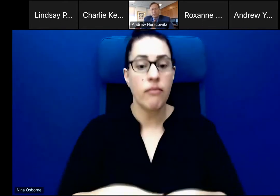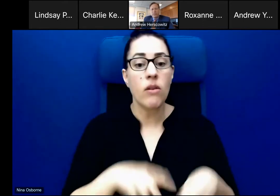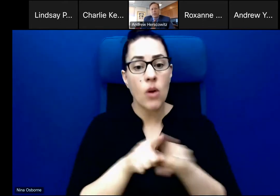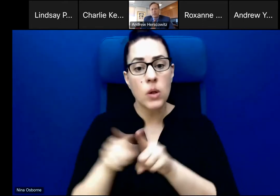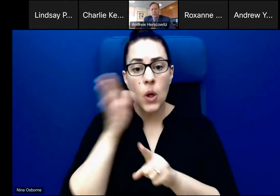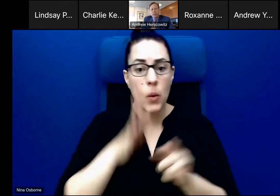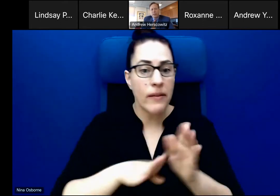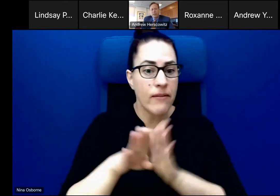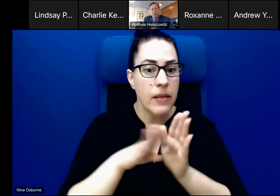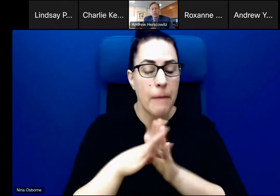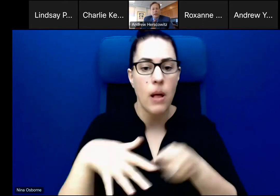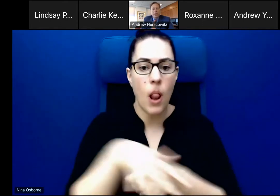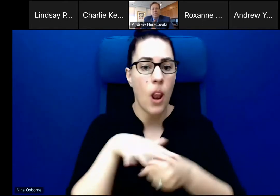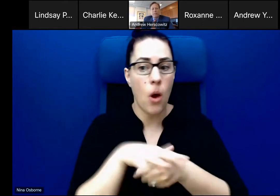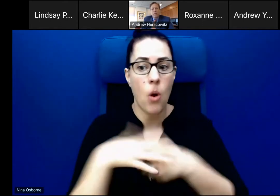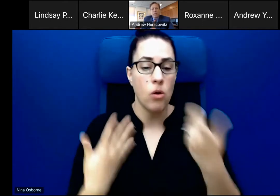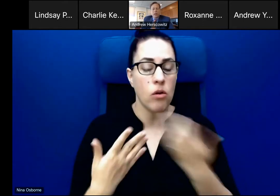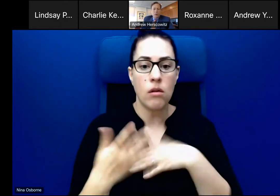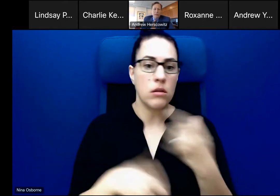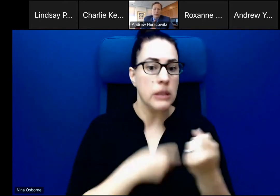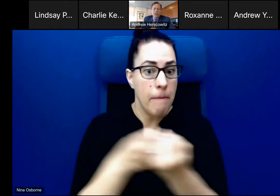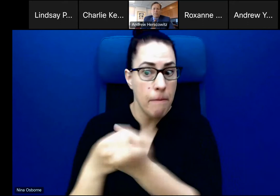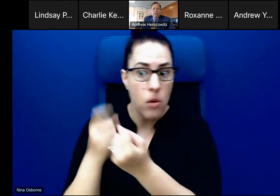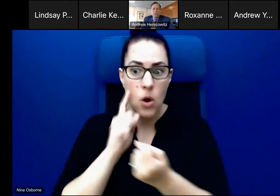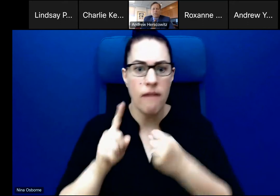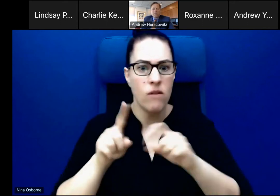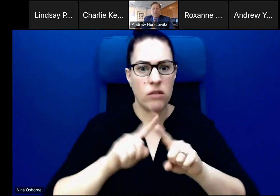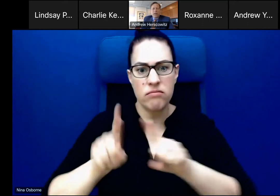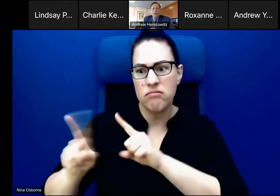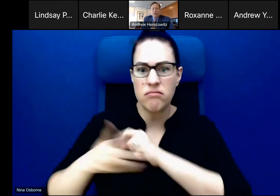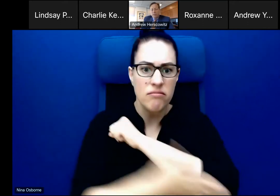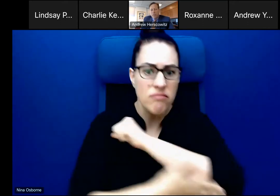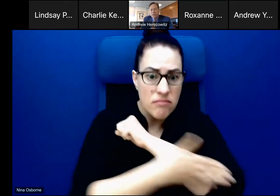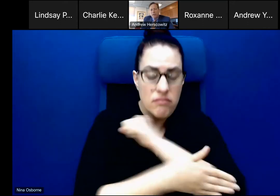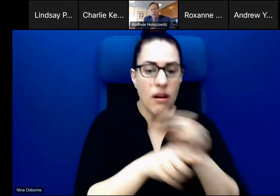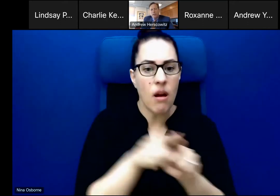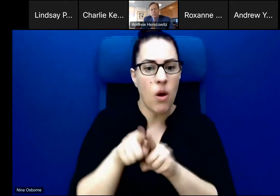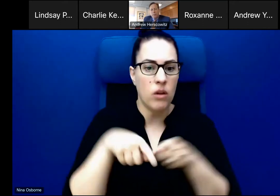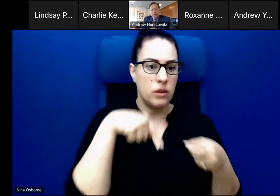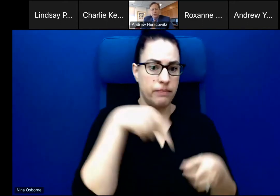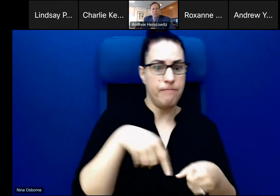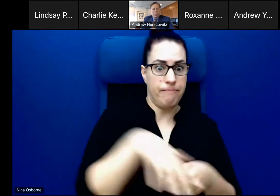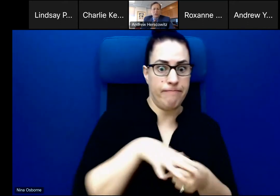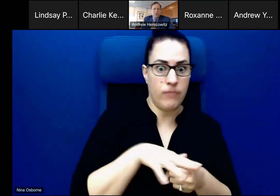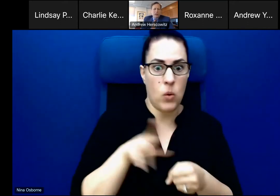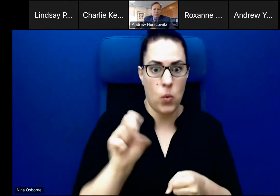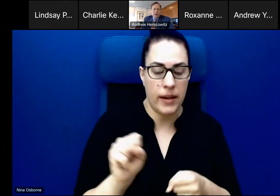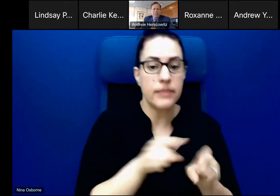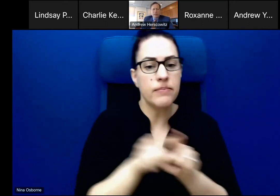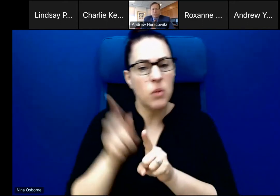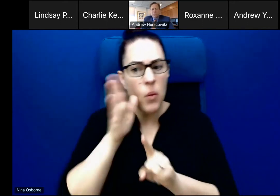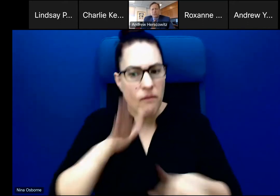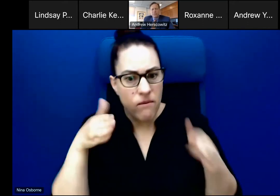to do with us focusing in low income and lower middle income countries, and also focusing on the poorest and most marginalized